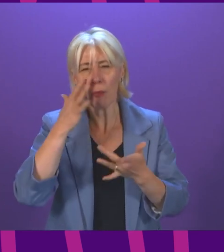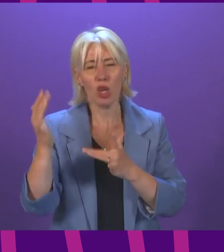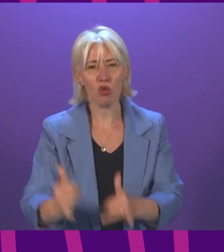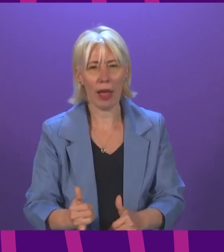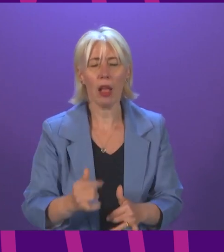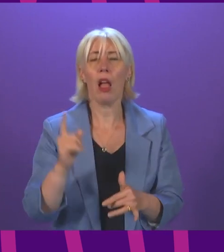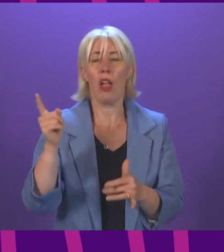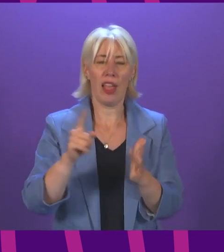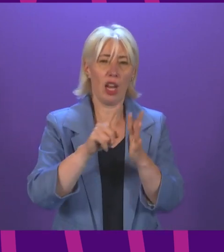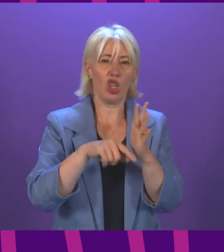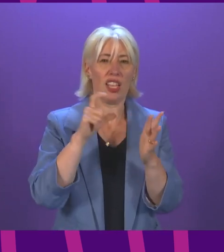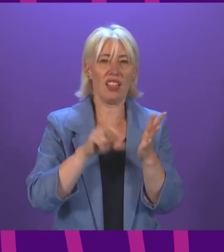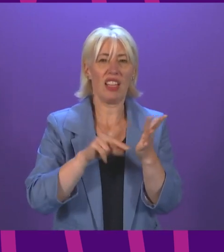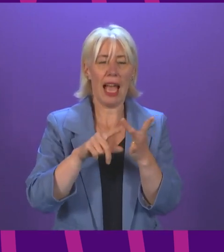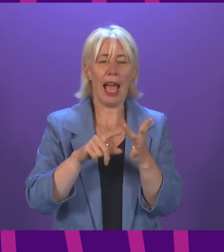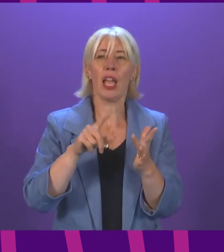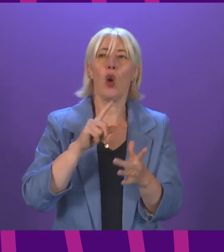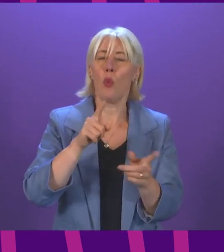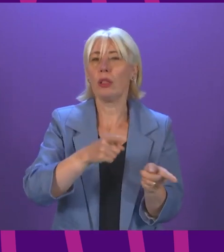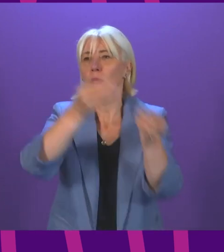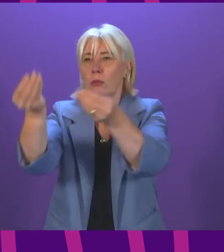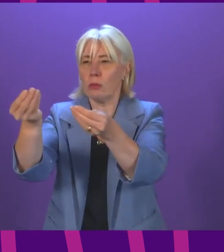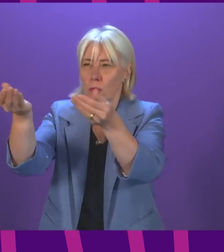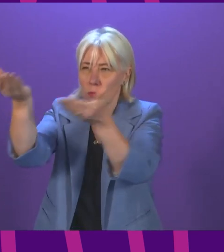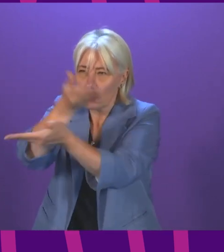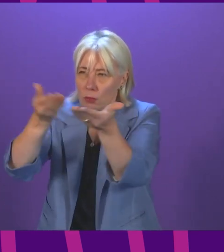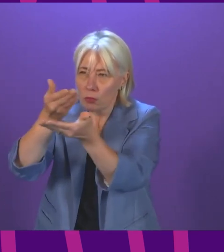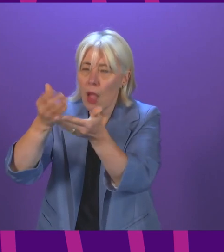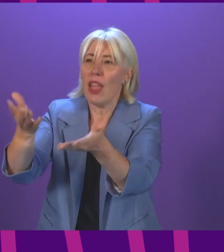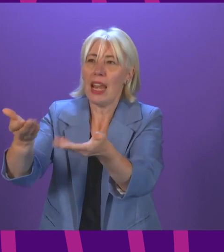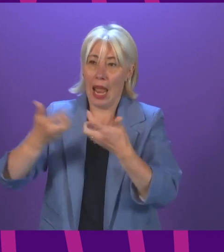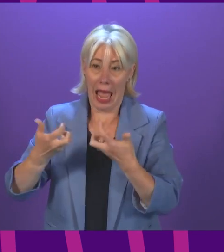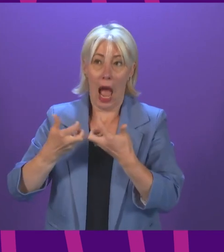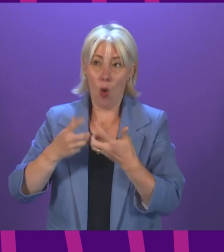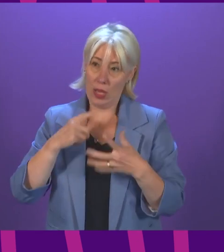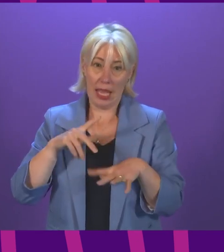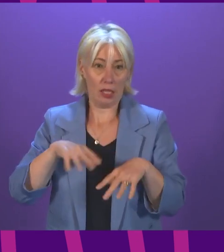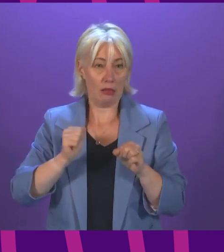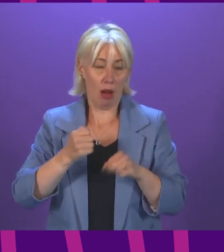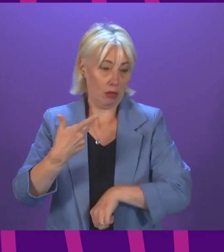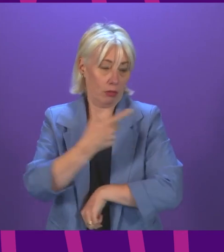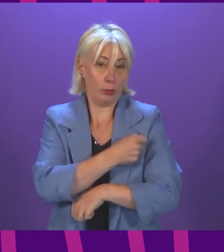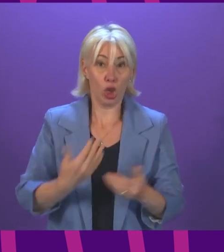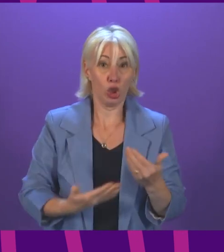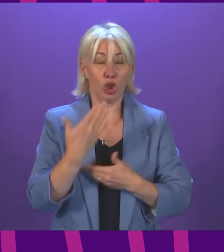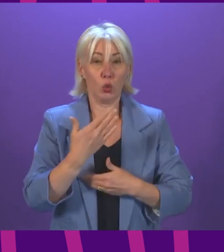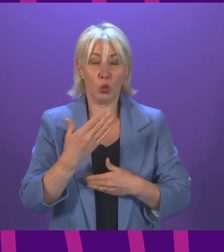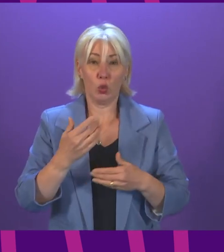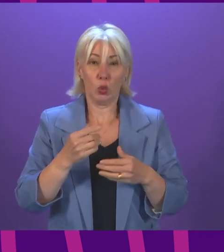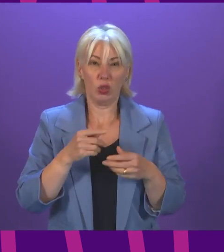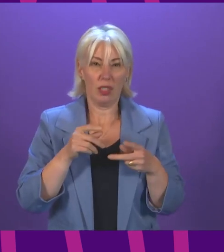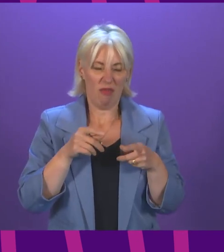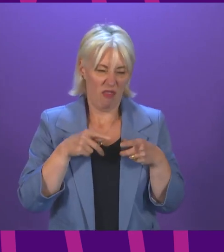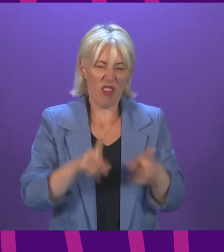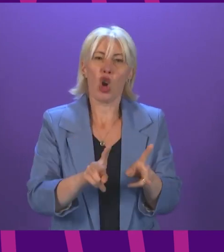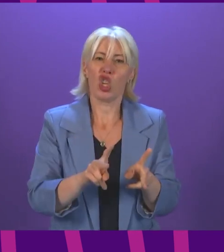the JCVI and others to give details of how those vaccines should be deployed. But we are well plugged into that and hope to get the results of the COV-Boost trial,